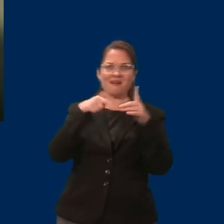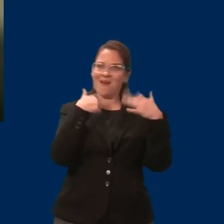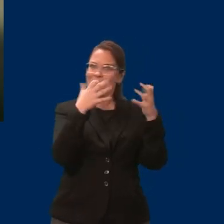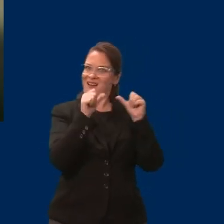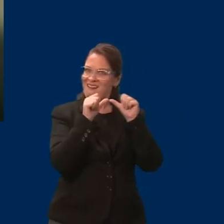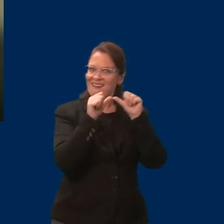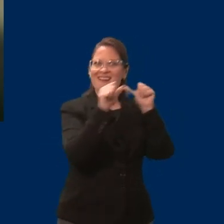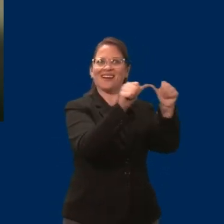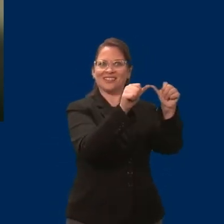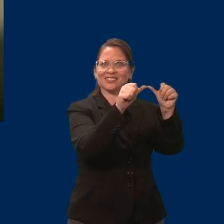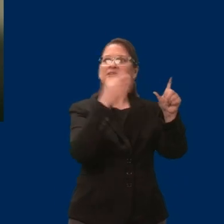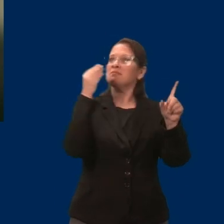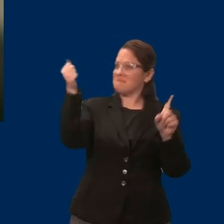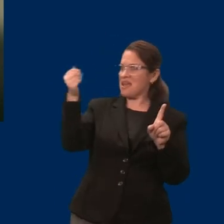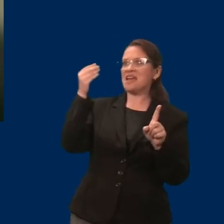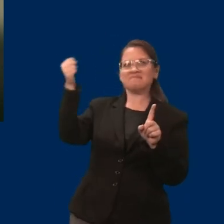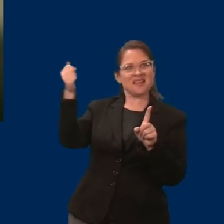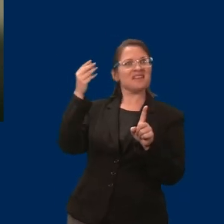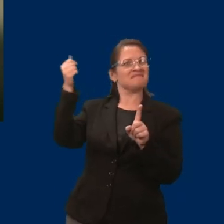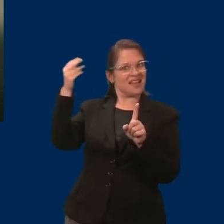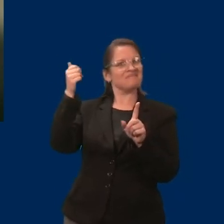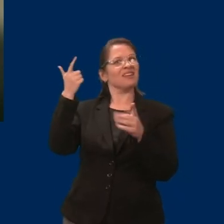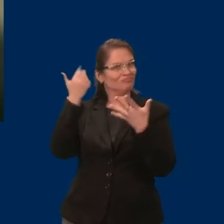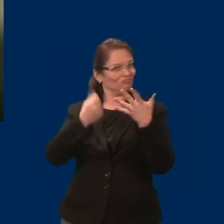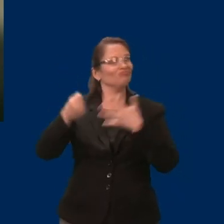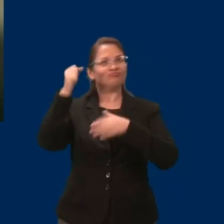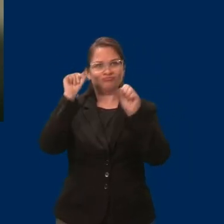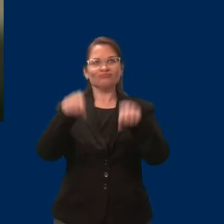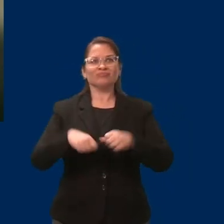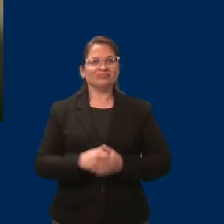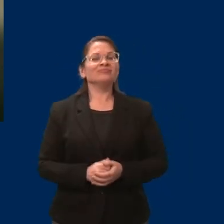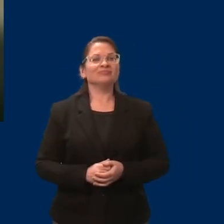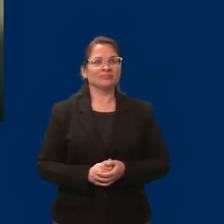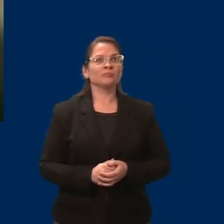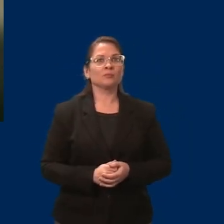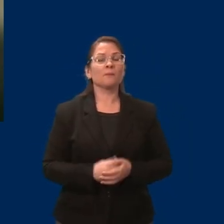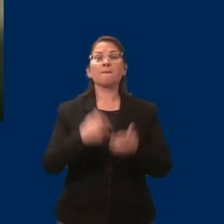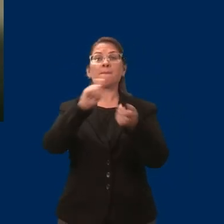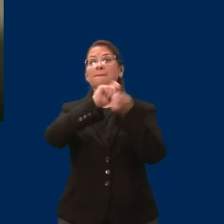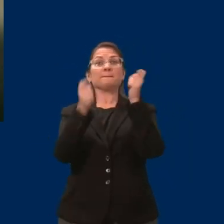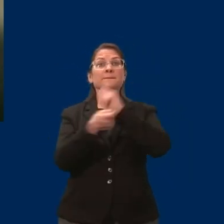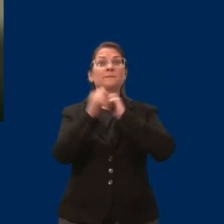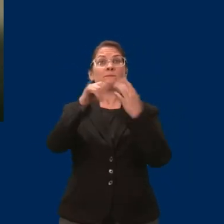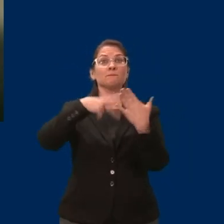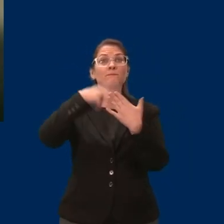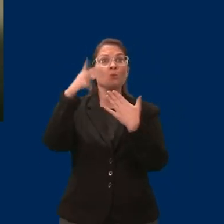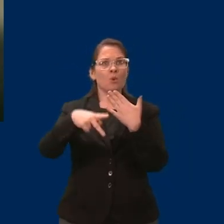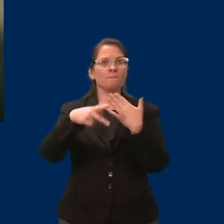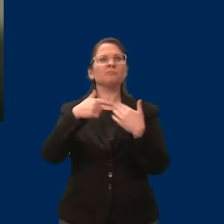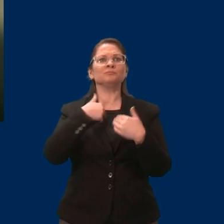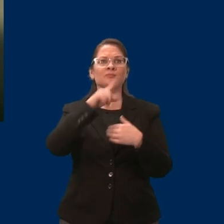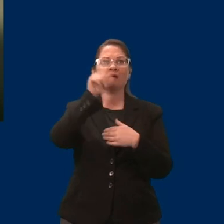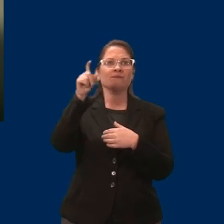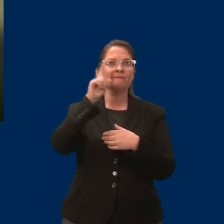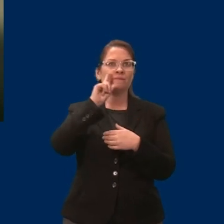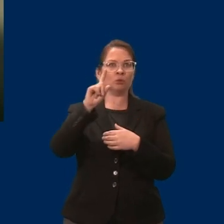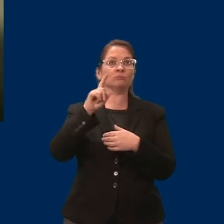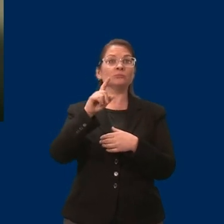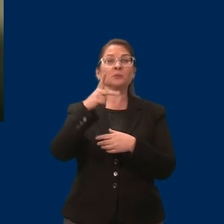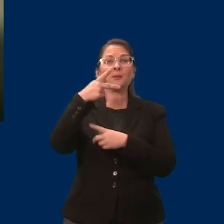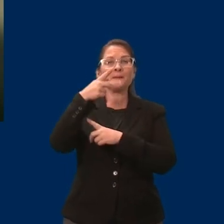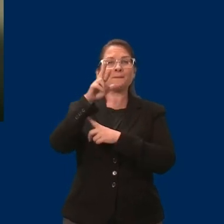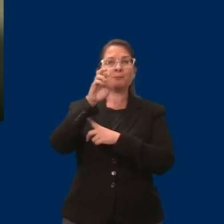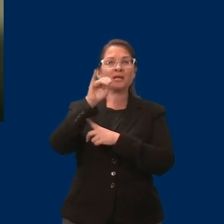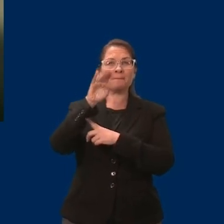One of the pieces we're asking for in reform is to lower the premiums for individuals that are within income limits that make that financial stability more